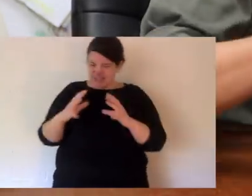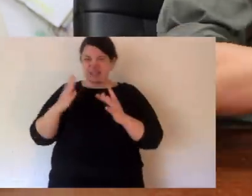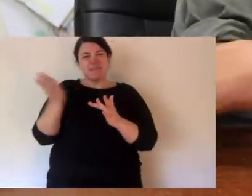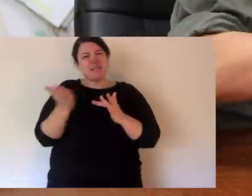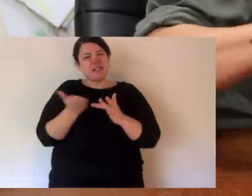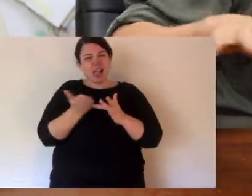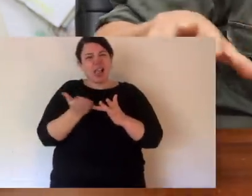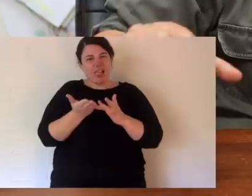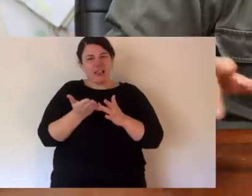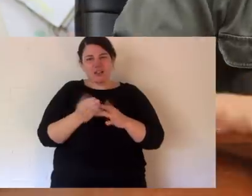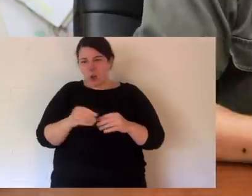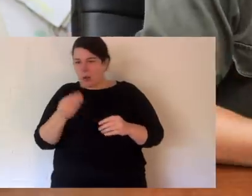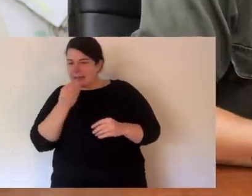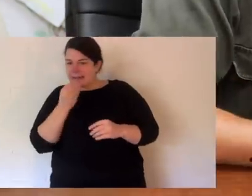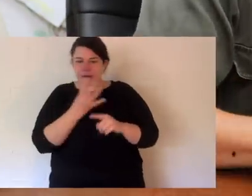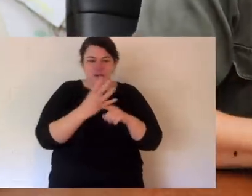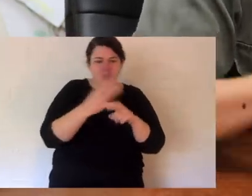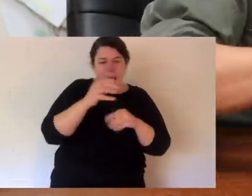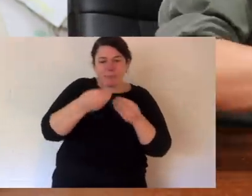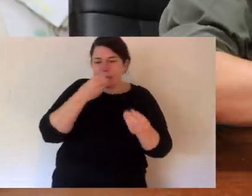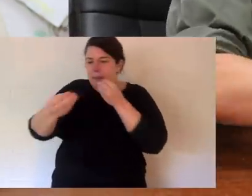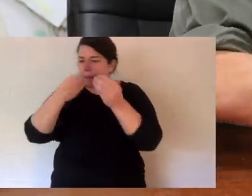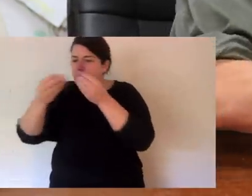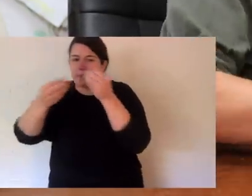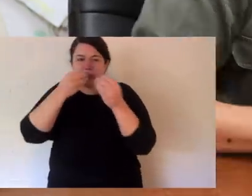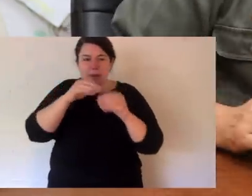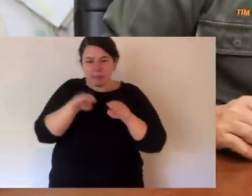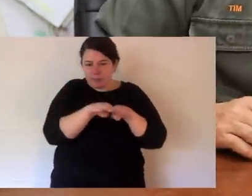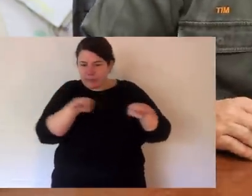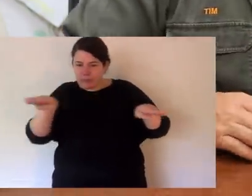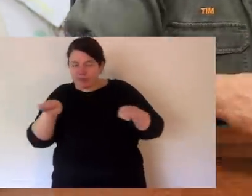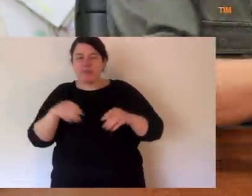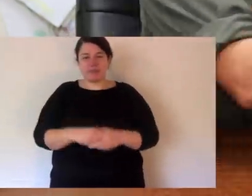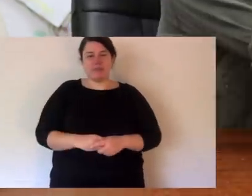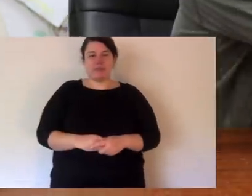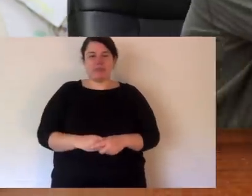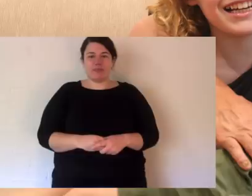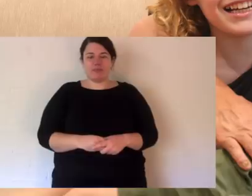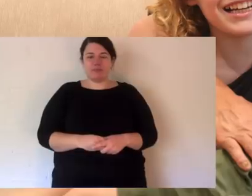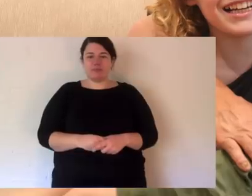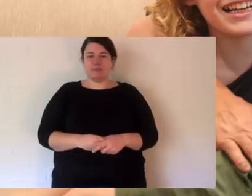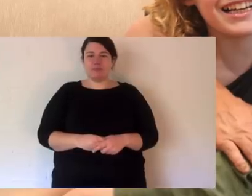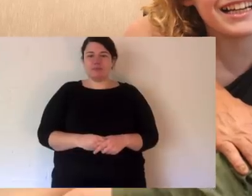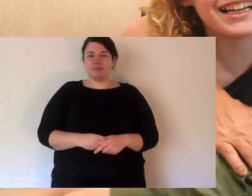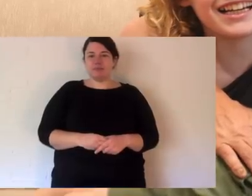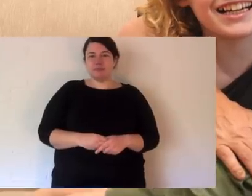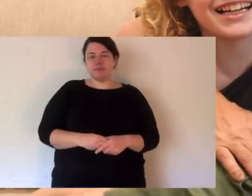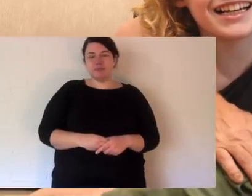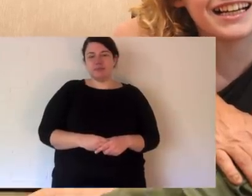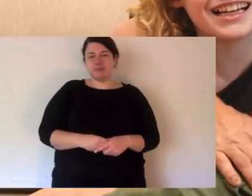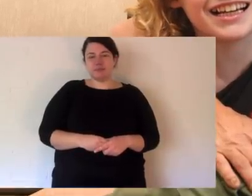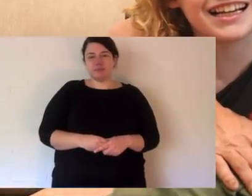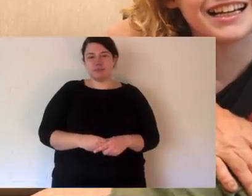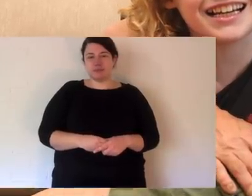eat all the new shoots of plants and grass and things like that at about the height you can see that she's feeding at now. The thing with marsupials